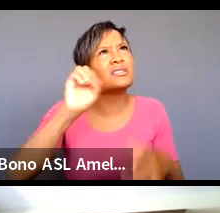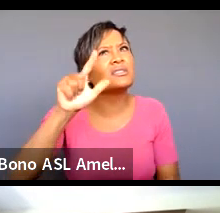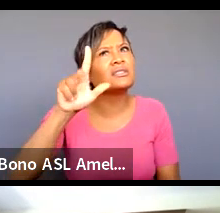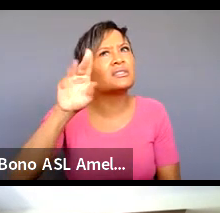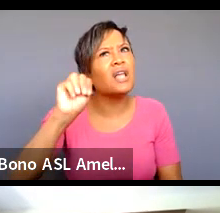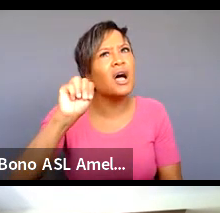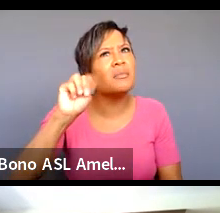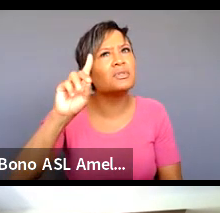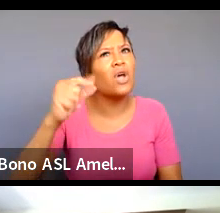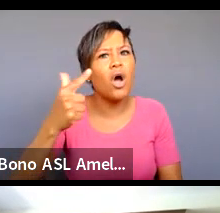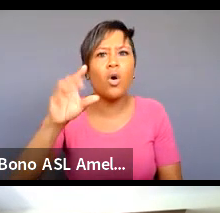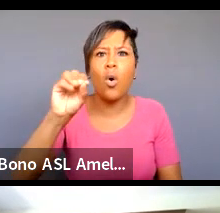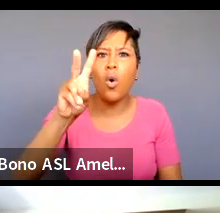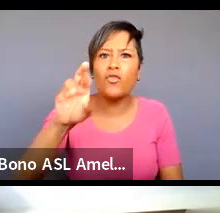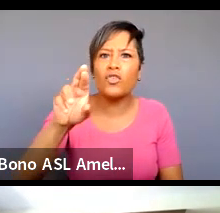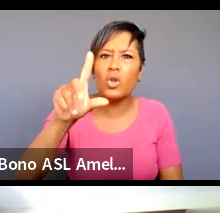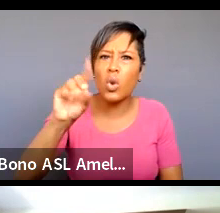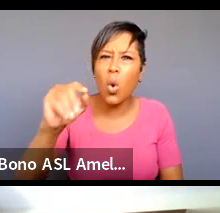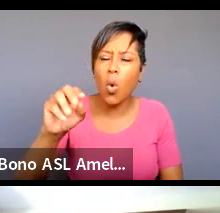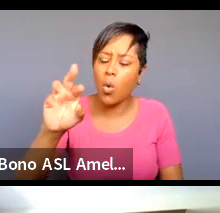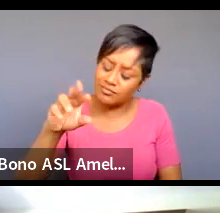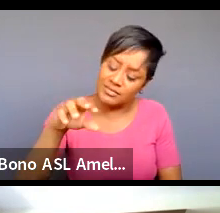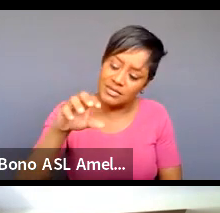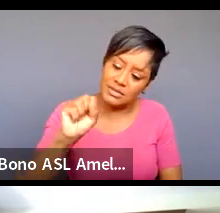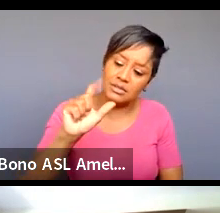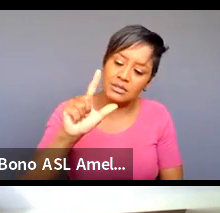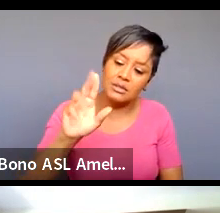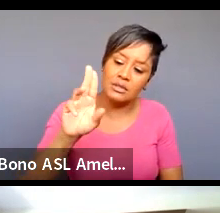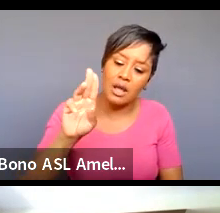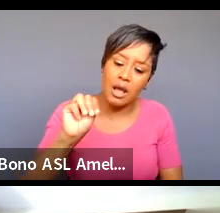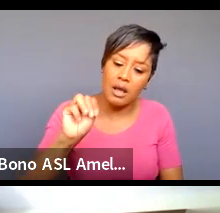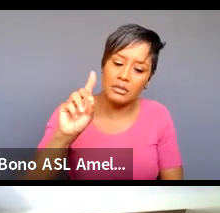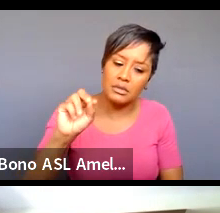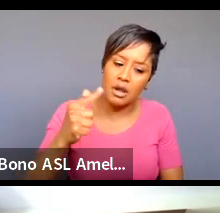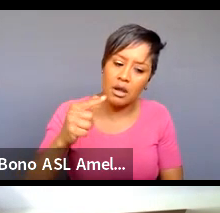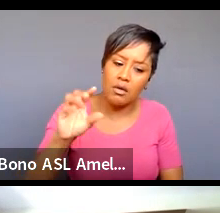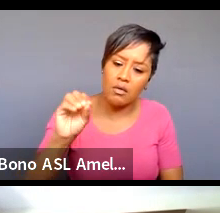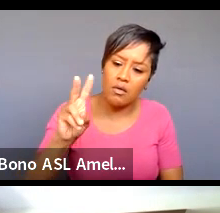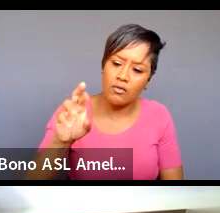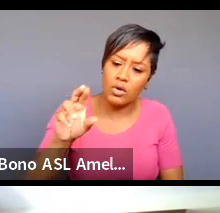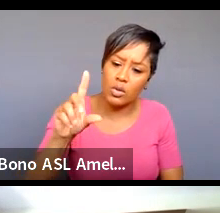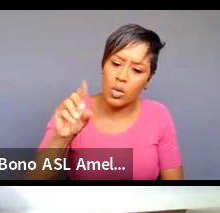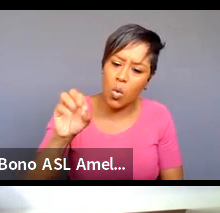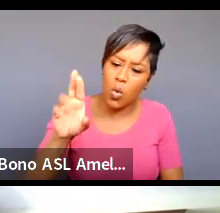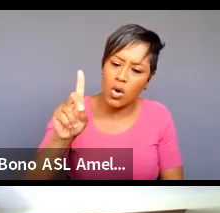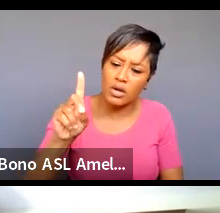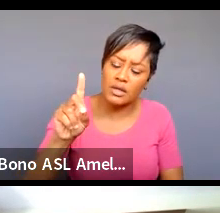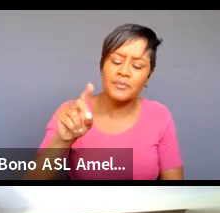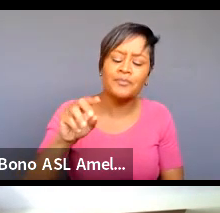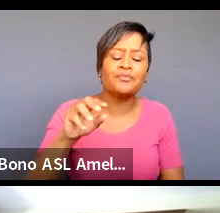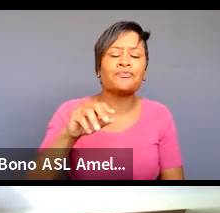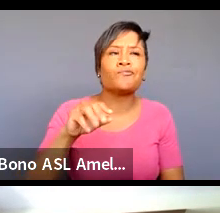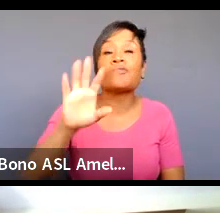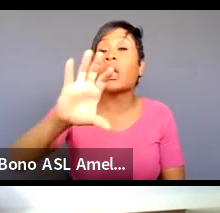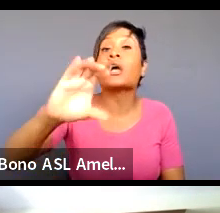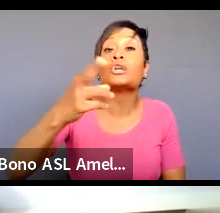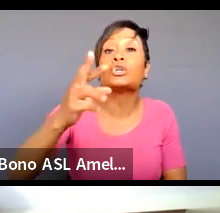overlord because you know there are a lot of um christine wong's new play